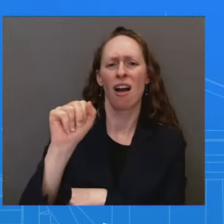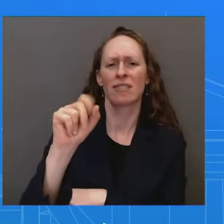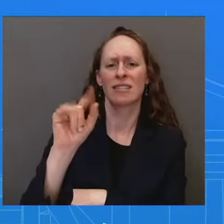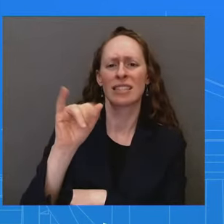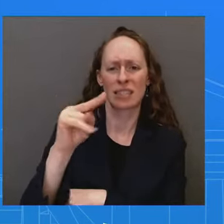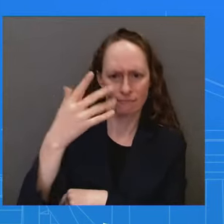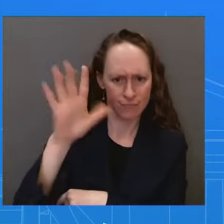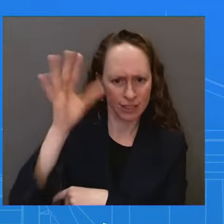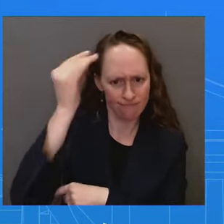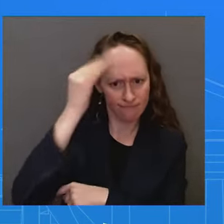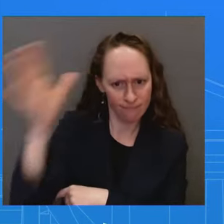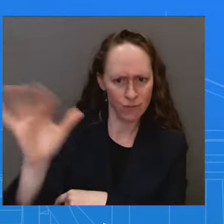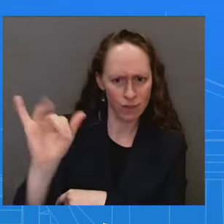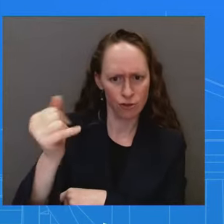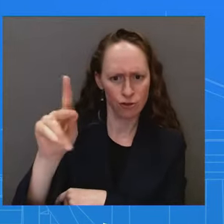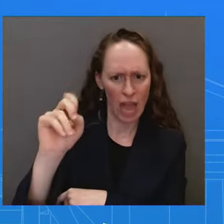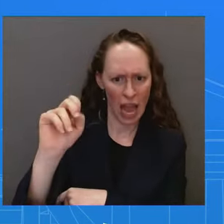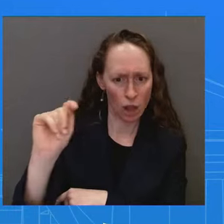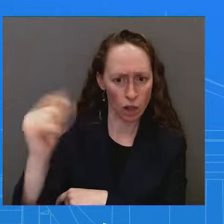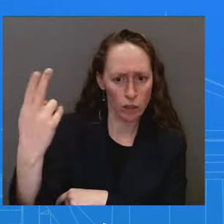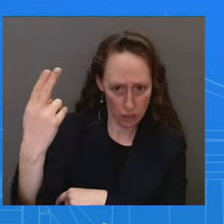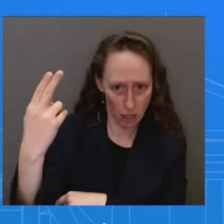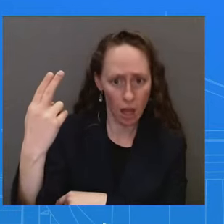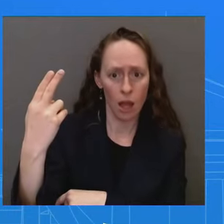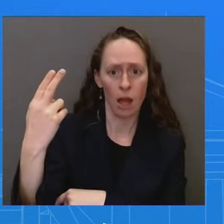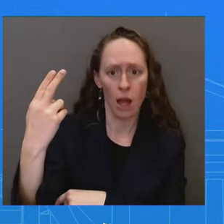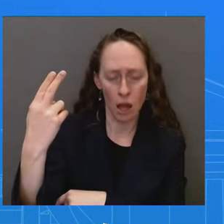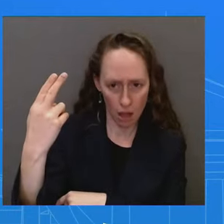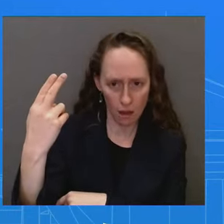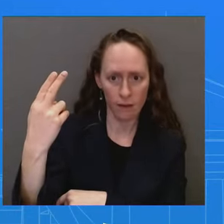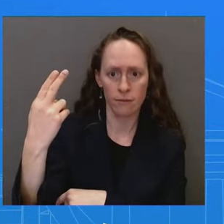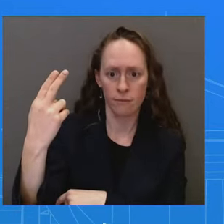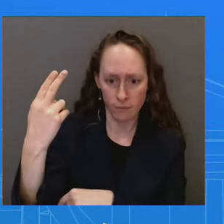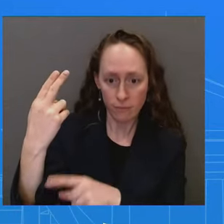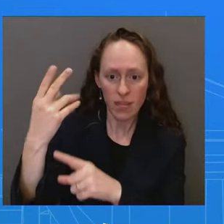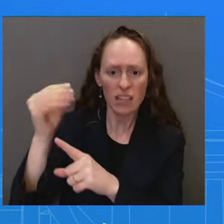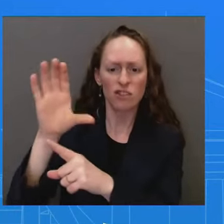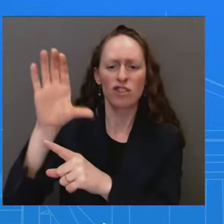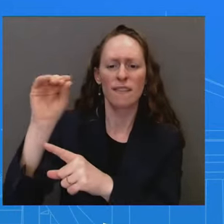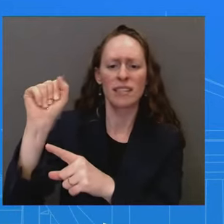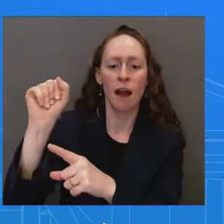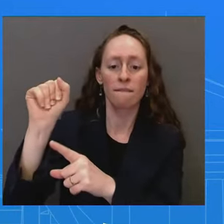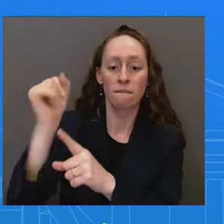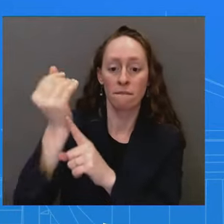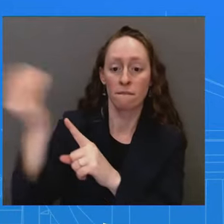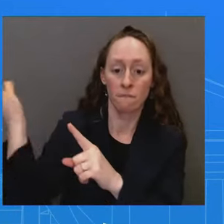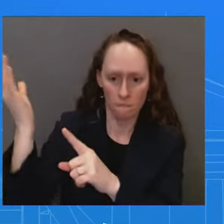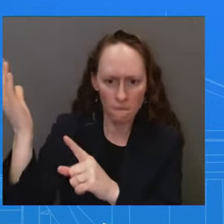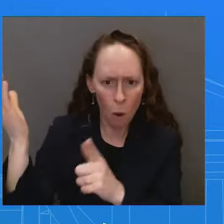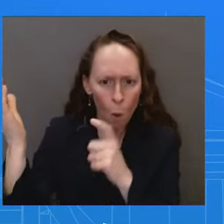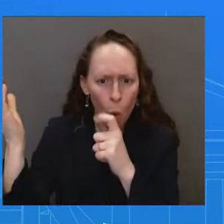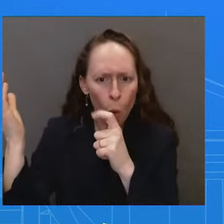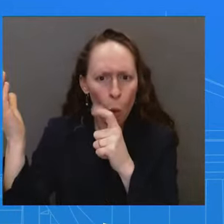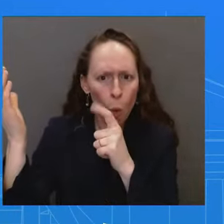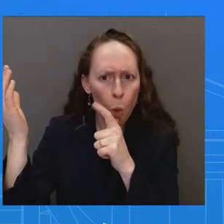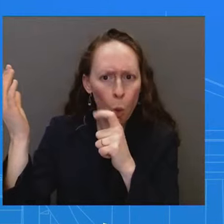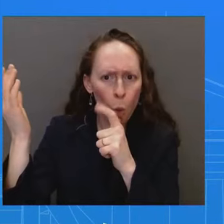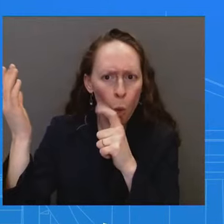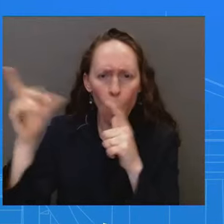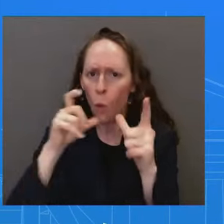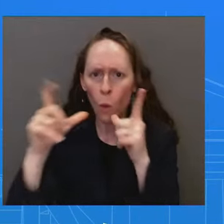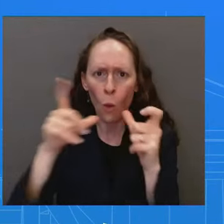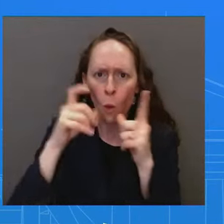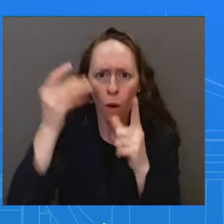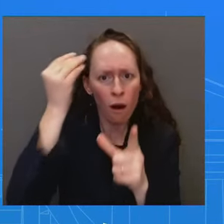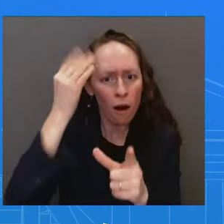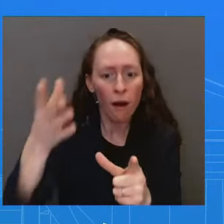was Jake Sullivan and the Chief of Staff informed the President. Are you asking who informed? who from the Pentagon told Jake Sullivan? Oh, I, I don't have that. I don't